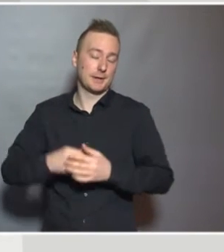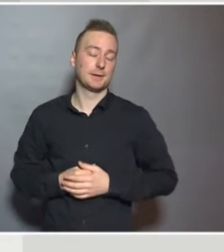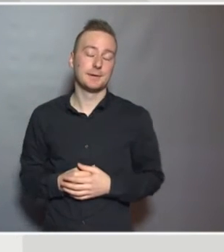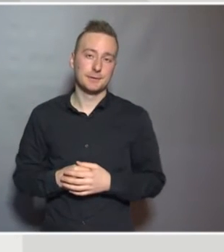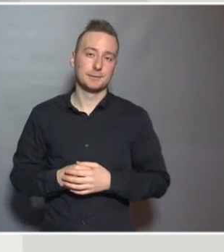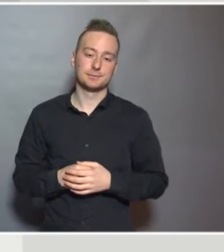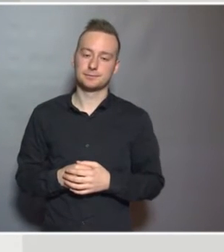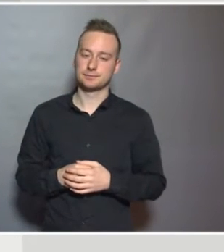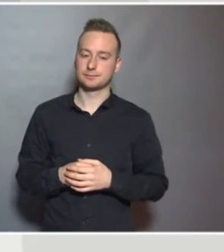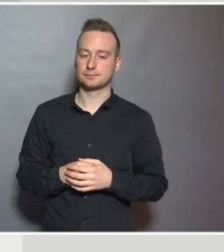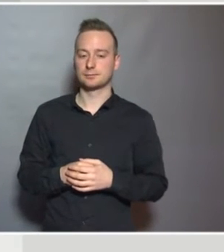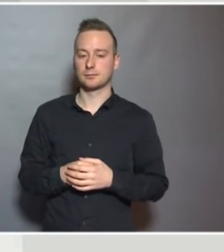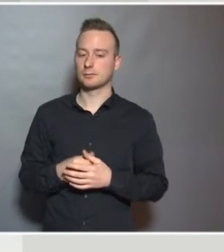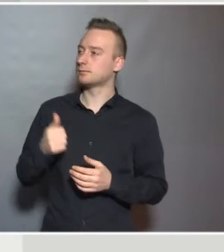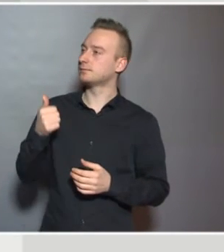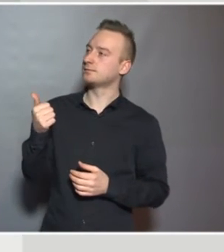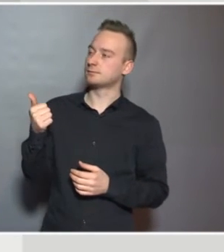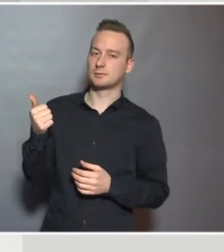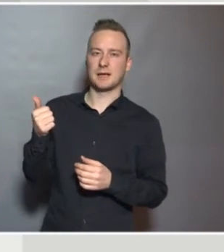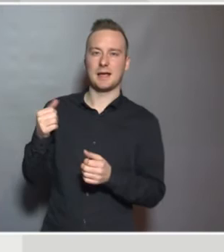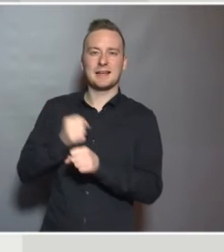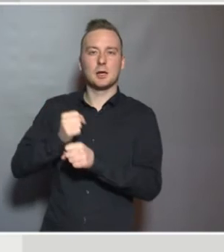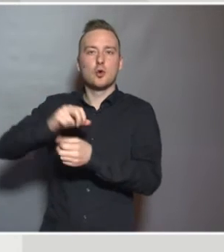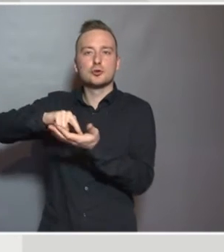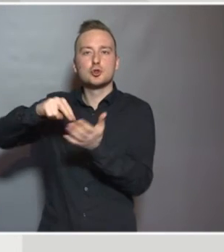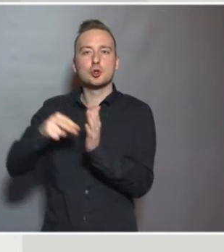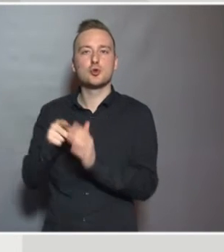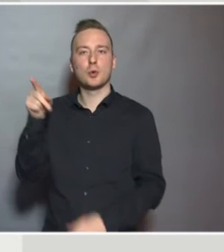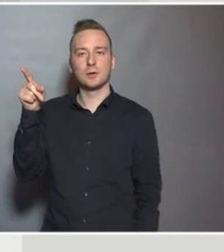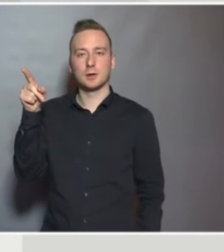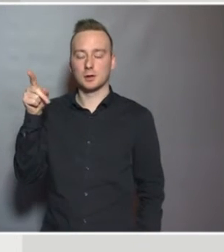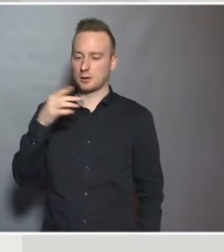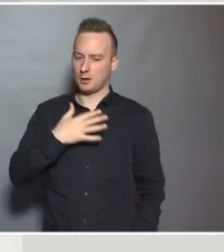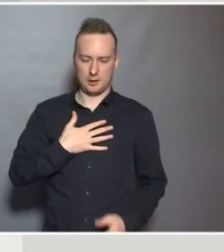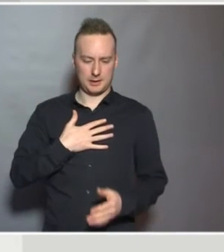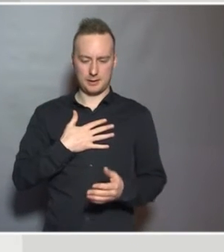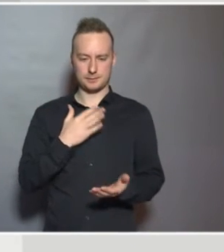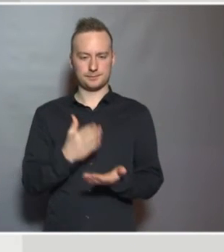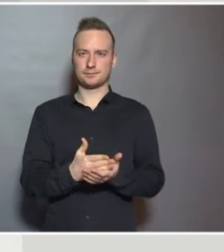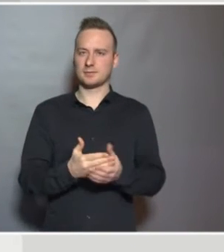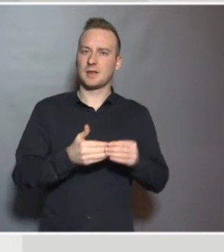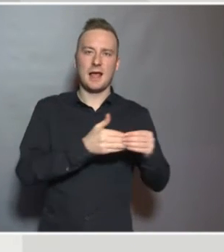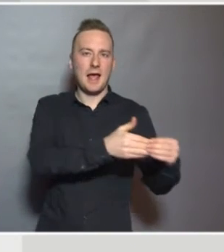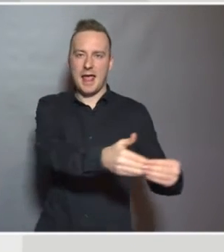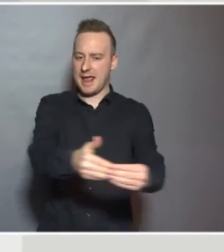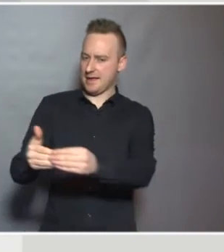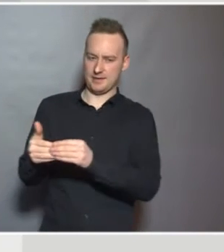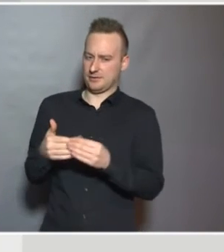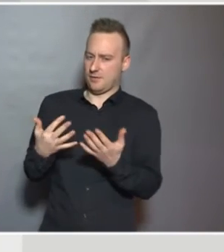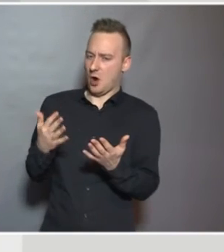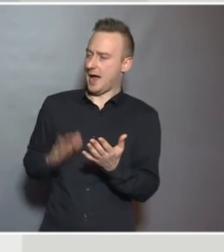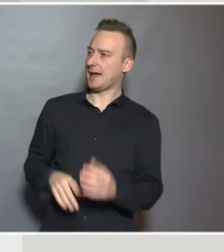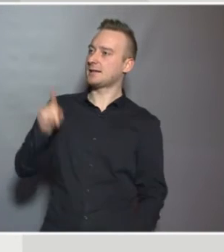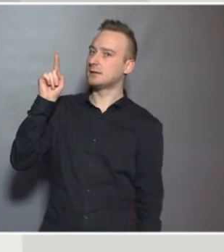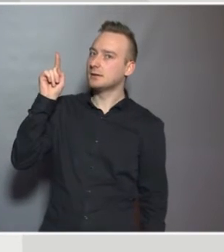But it is actually a construction. There's no agreed definition of what a special educational need